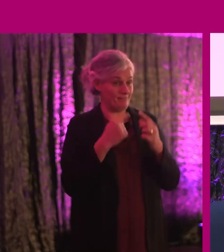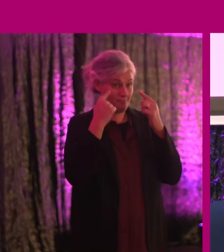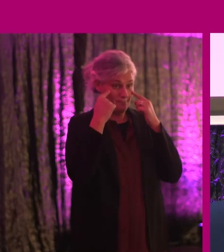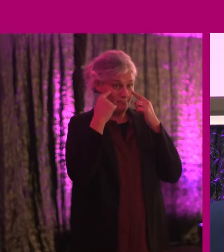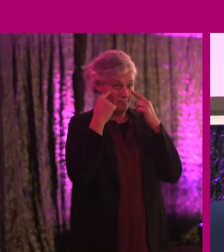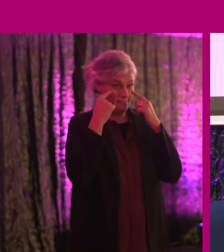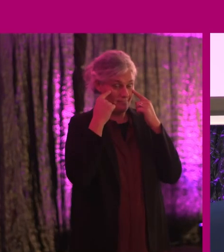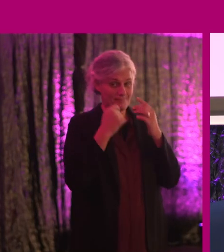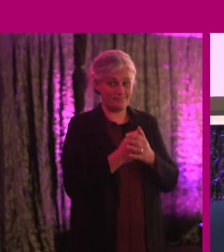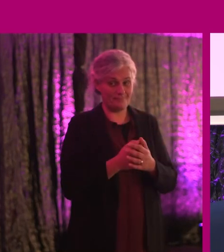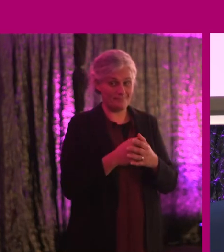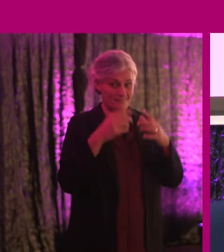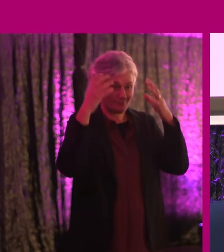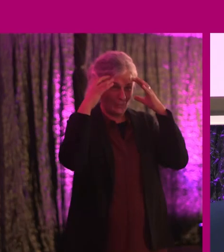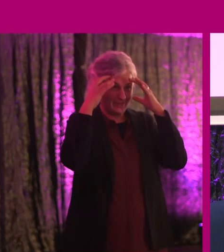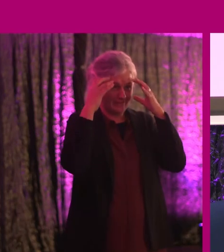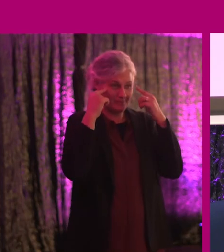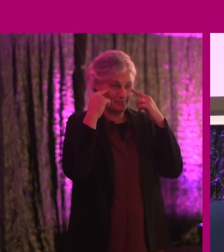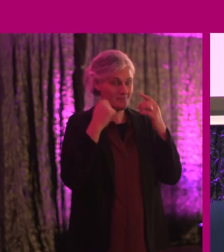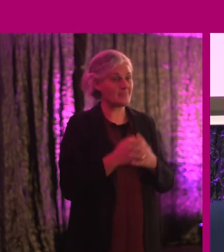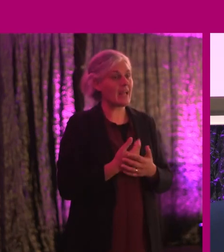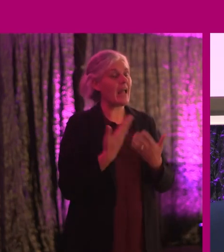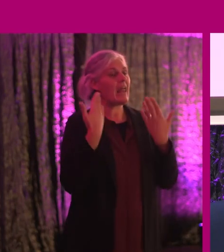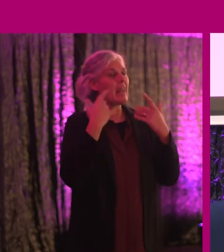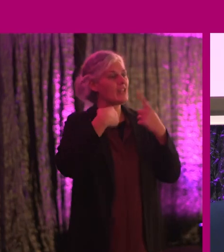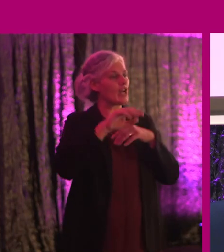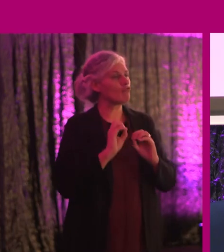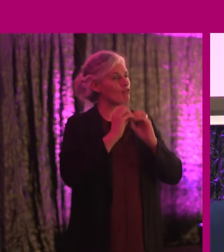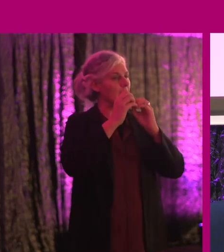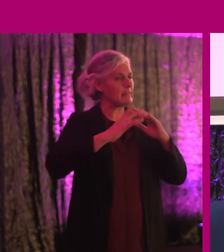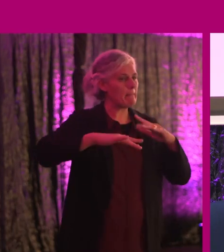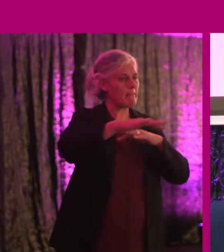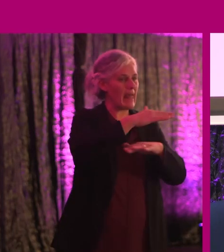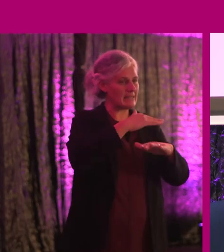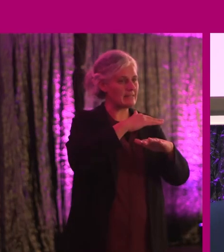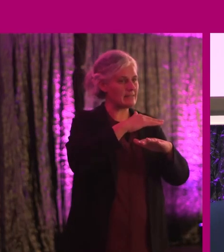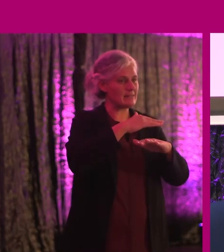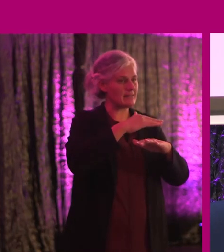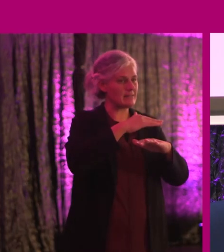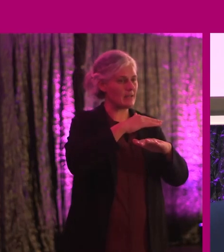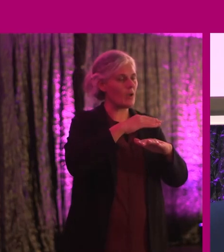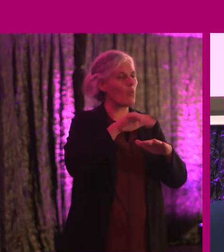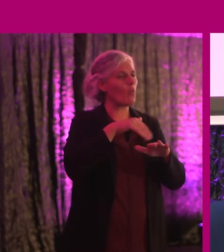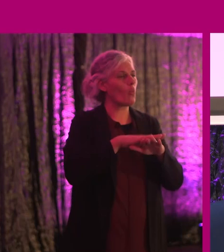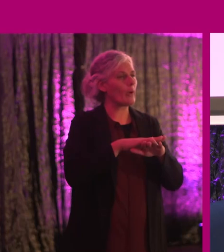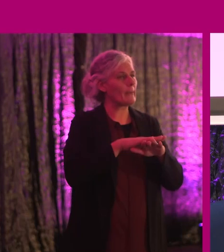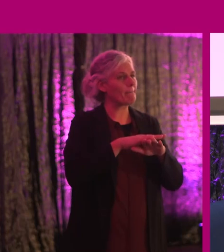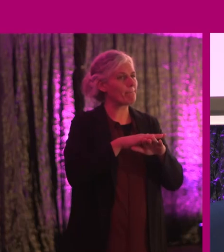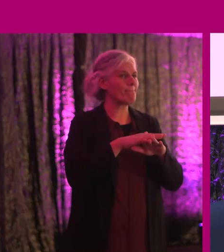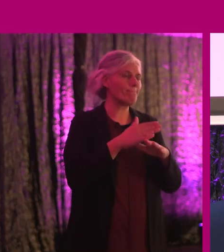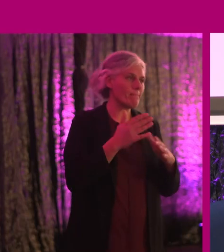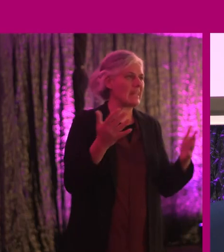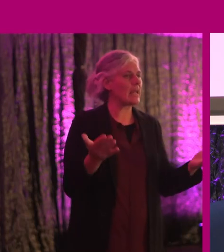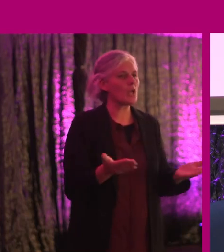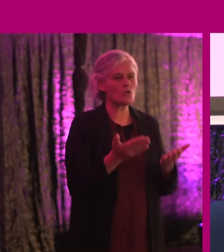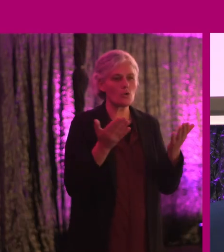It's about allowing and creating places where we encourage people